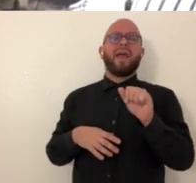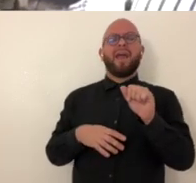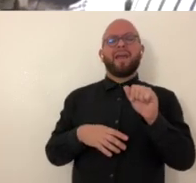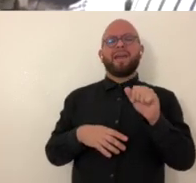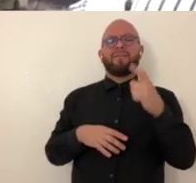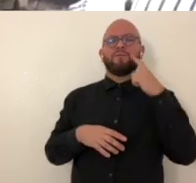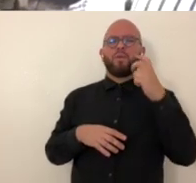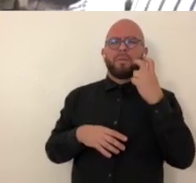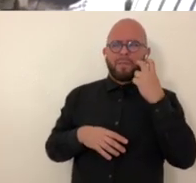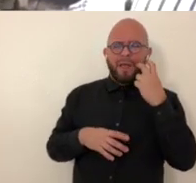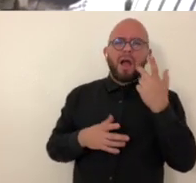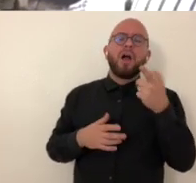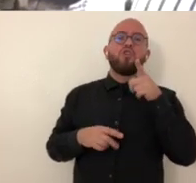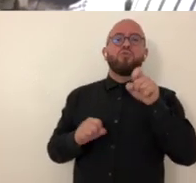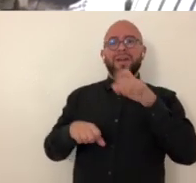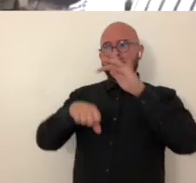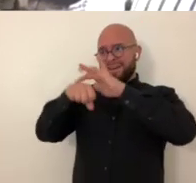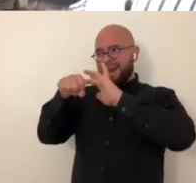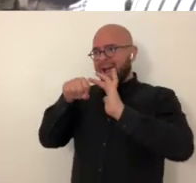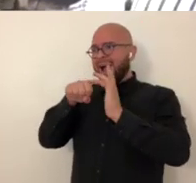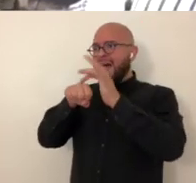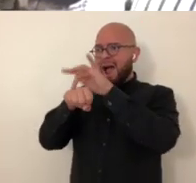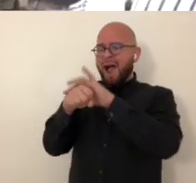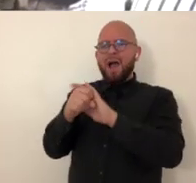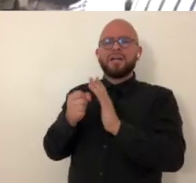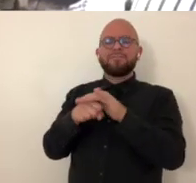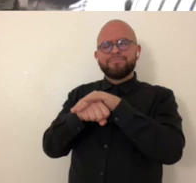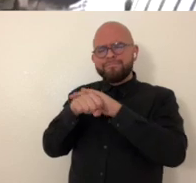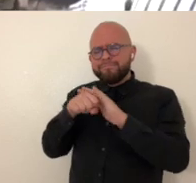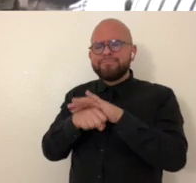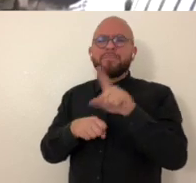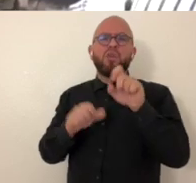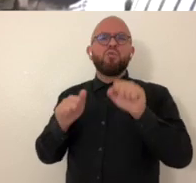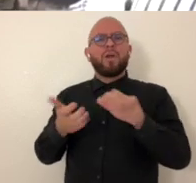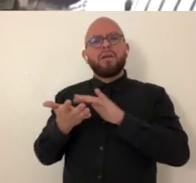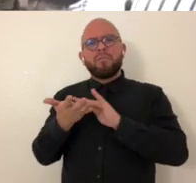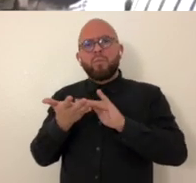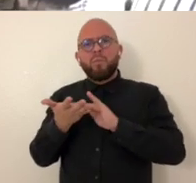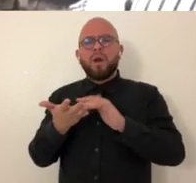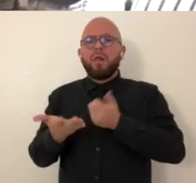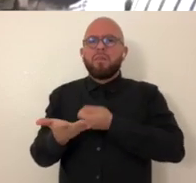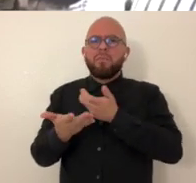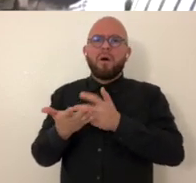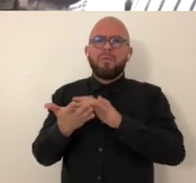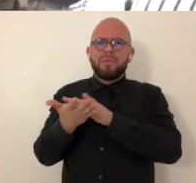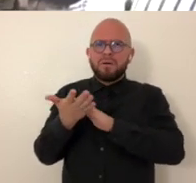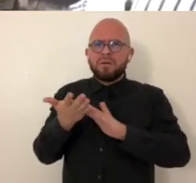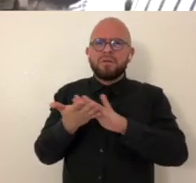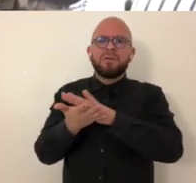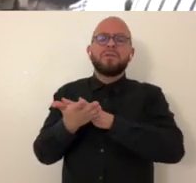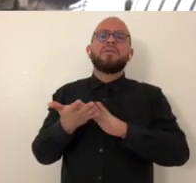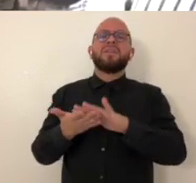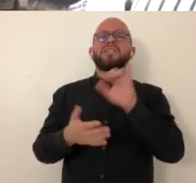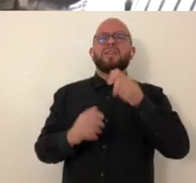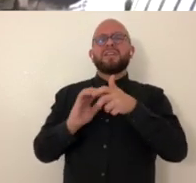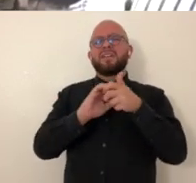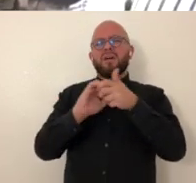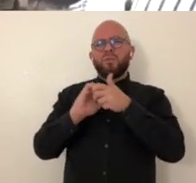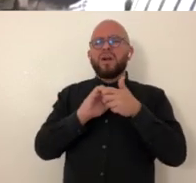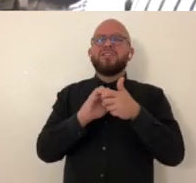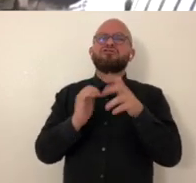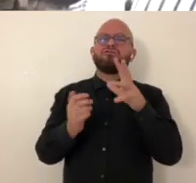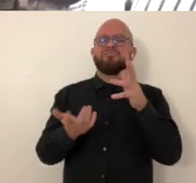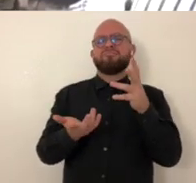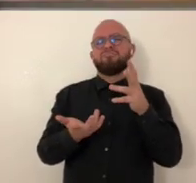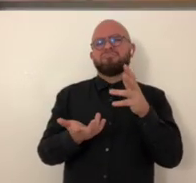piece i believe at the los angeles center for the blind that is interactive and can touch with and interact with sort of um braille poem on